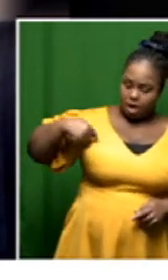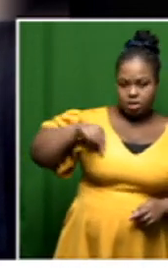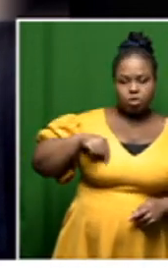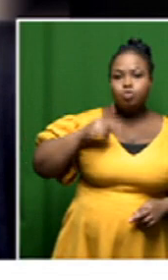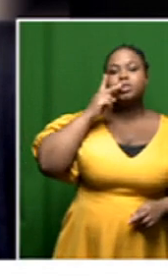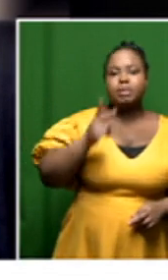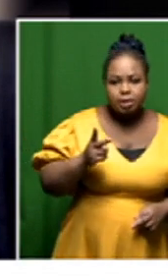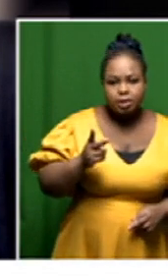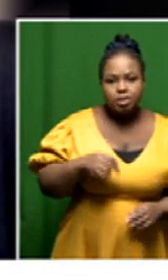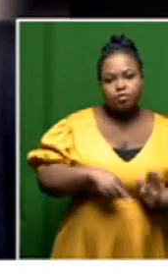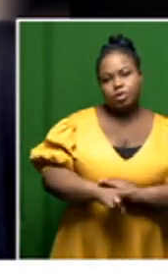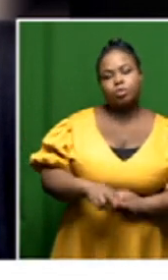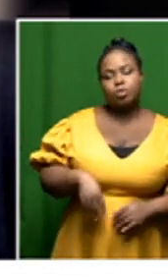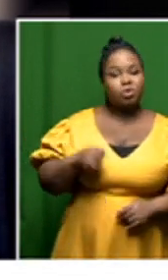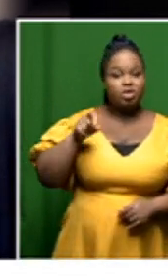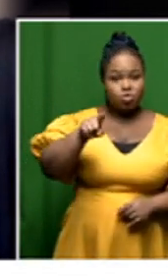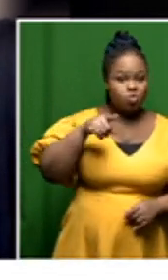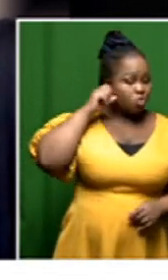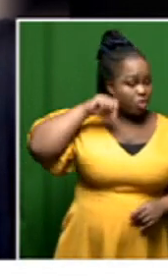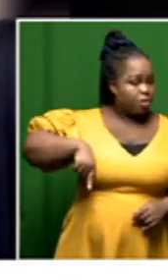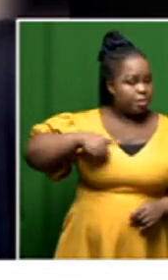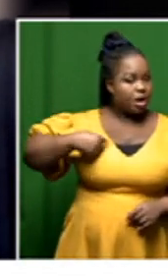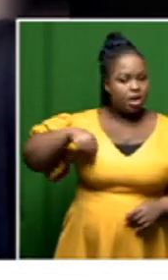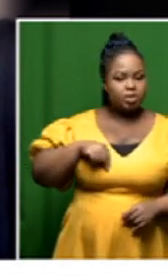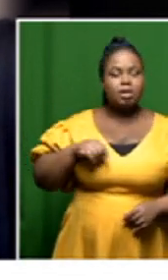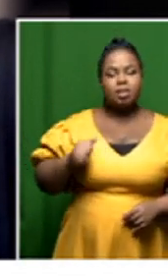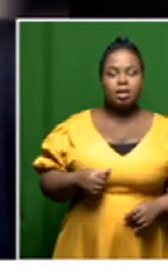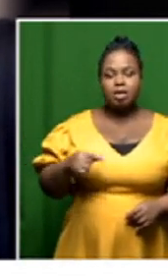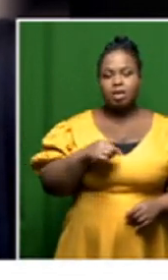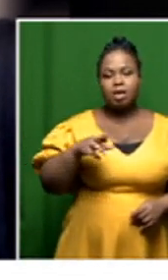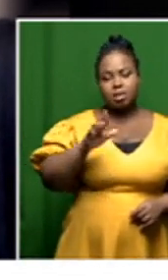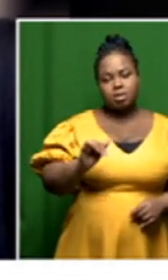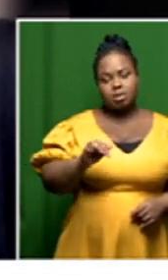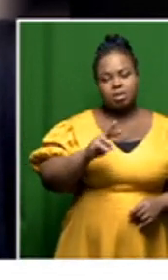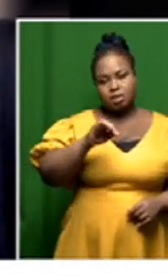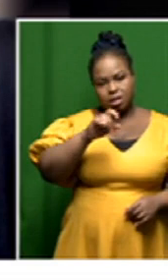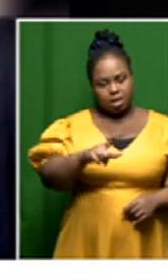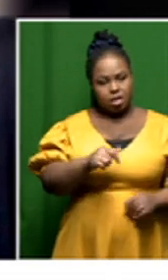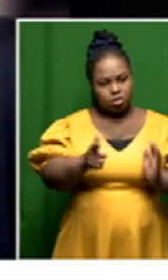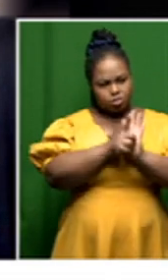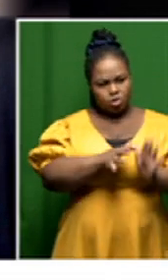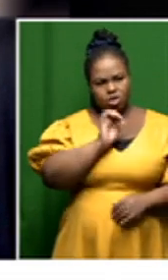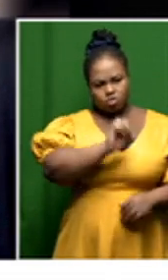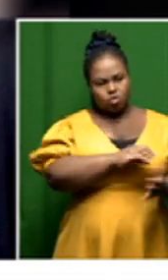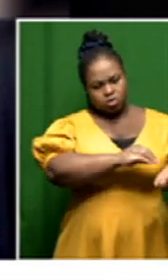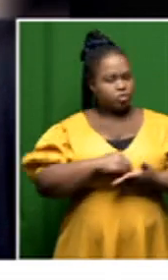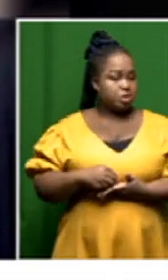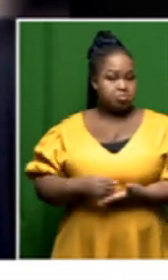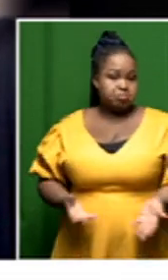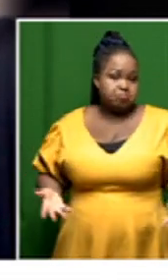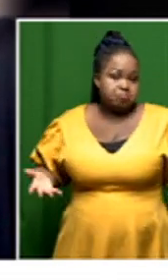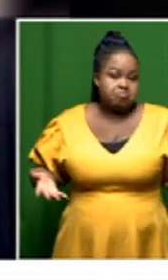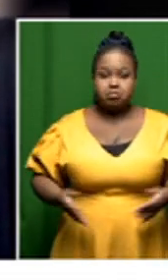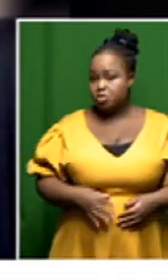watch the video he says if you don't listen to us then we will get gary now and his prosecutors now we are saying you know what